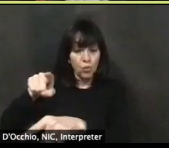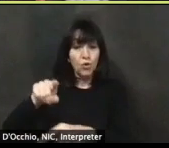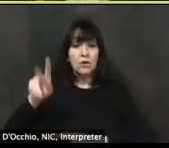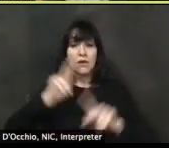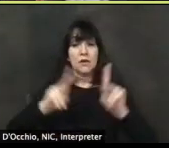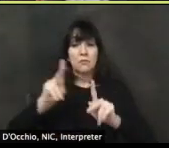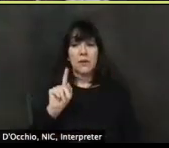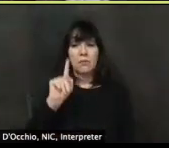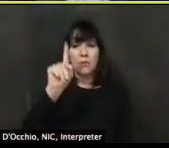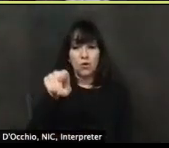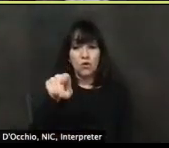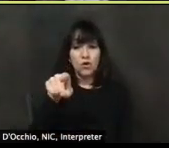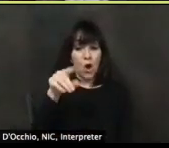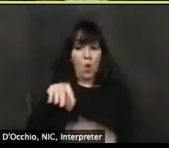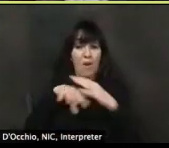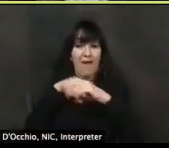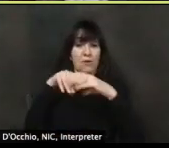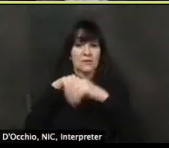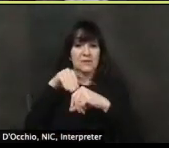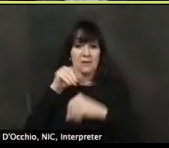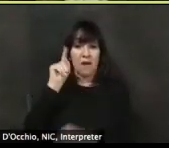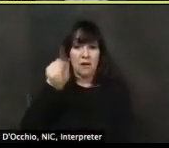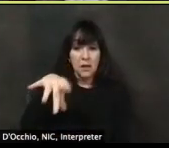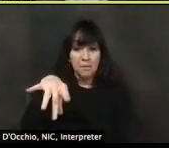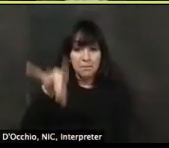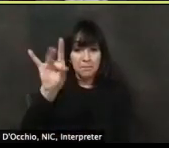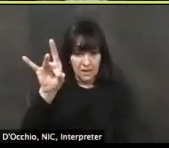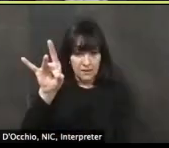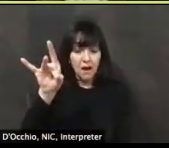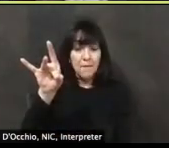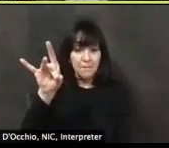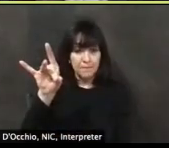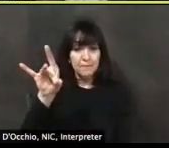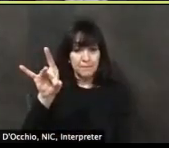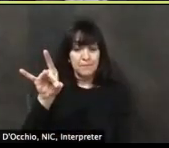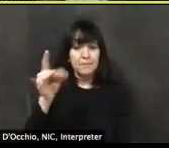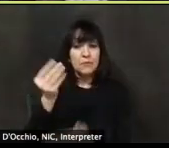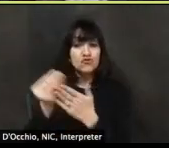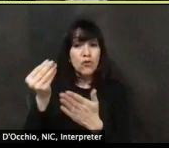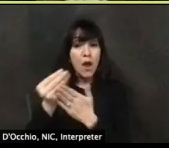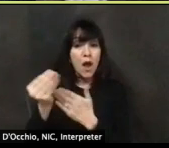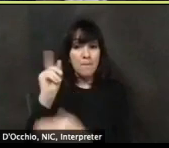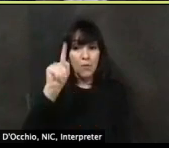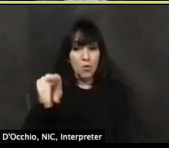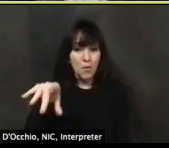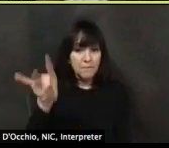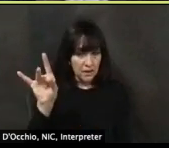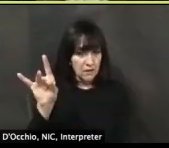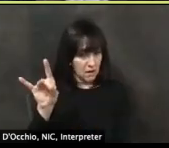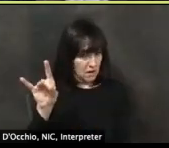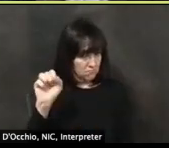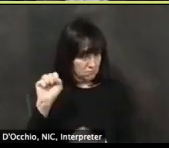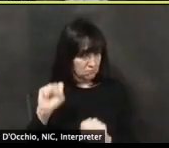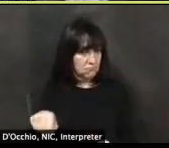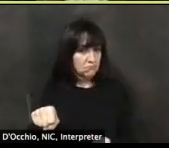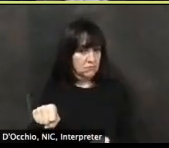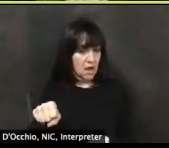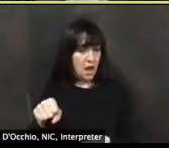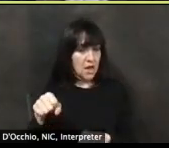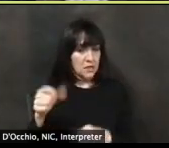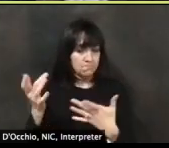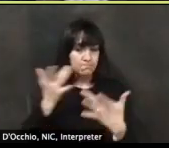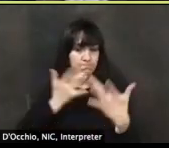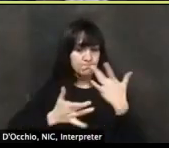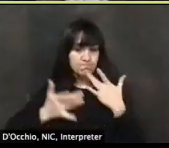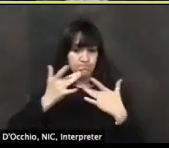something that, that solves all of the problems, but it was something that we heard from, from the small business community, uh, in particular, that it would be